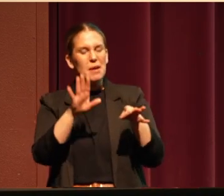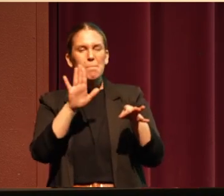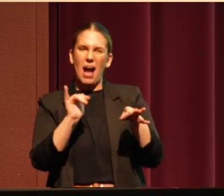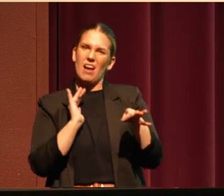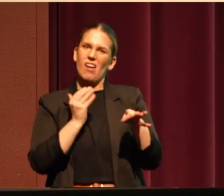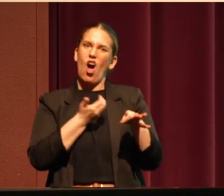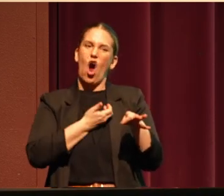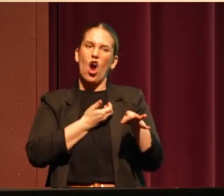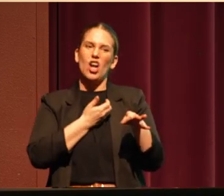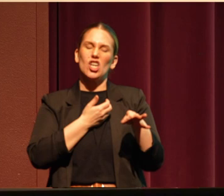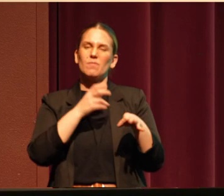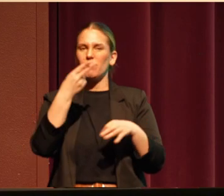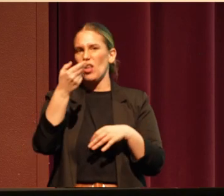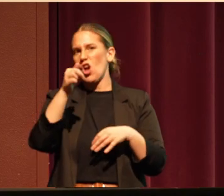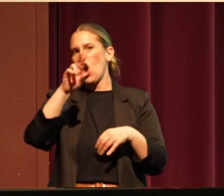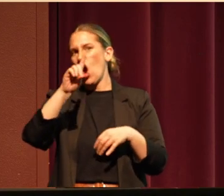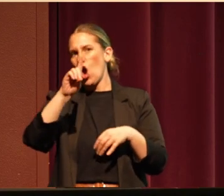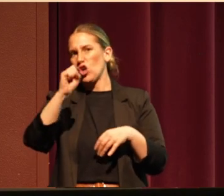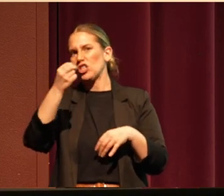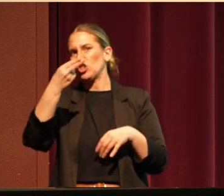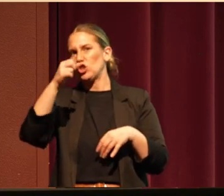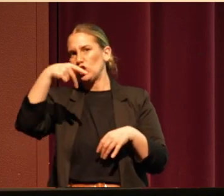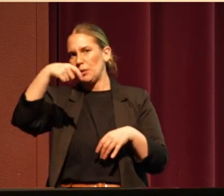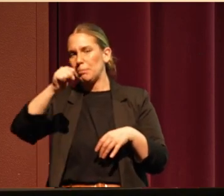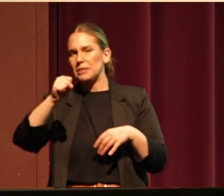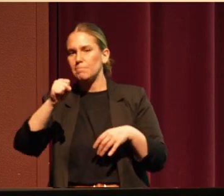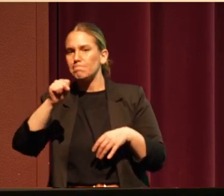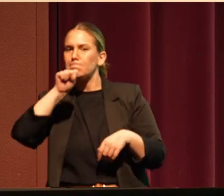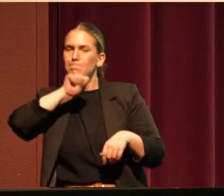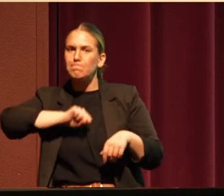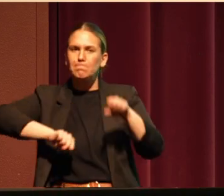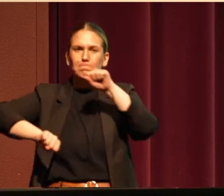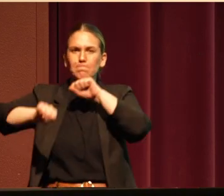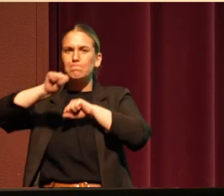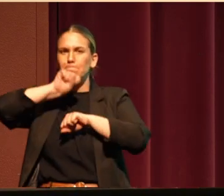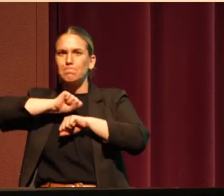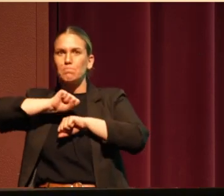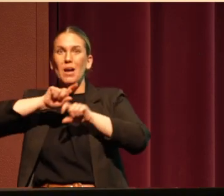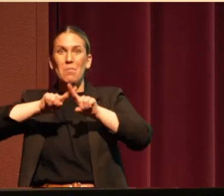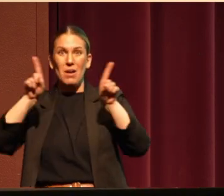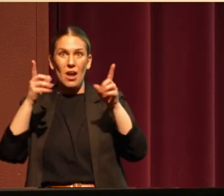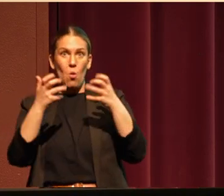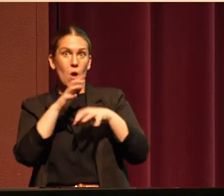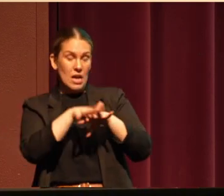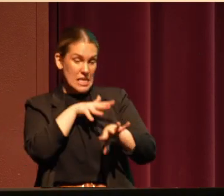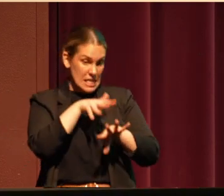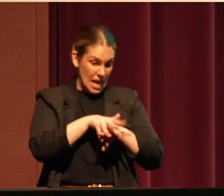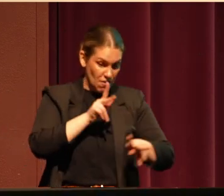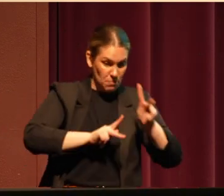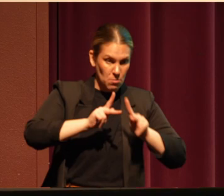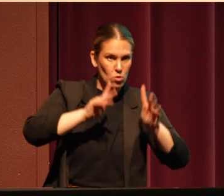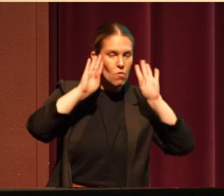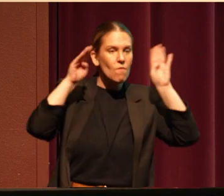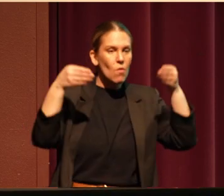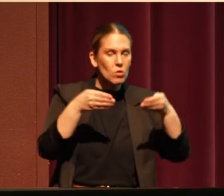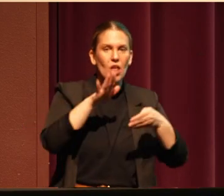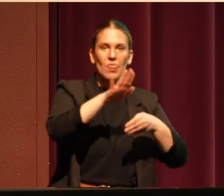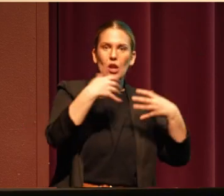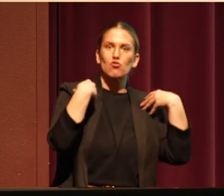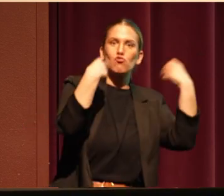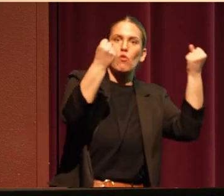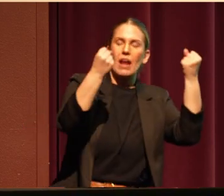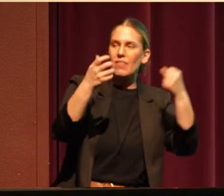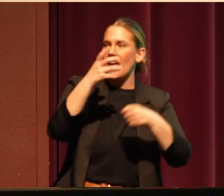And instead, I want Native people to focus on their strength and resilience. We are